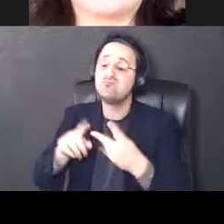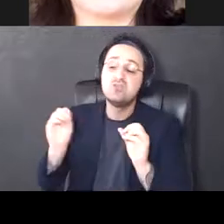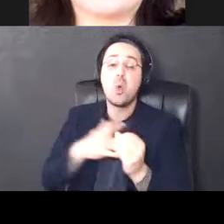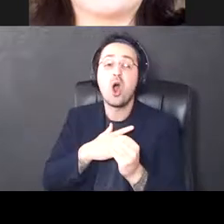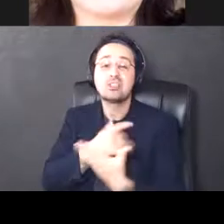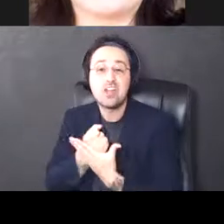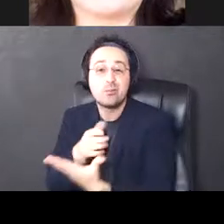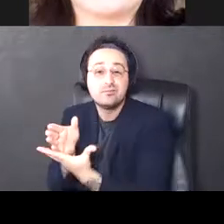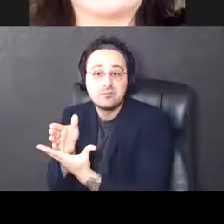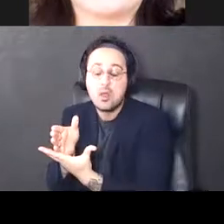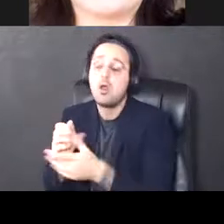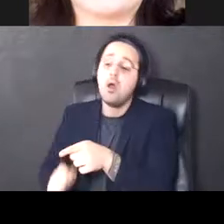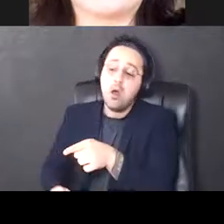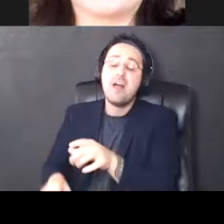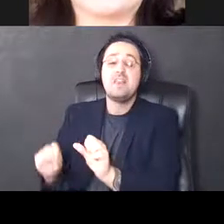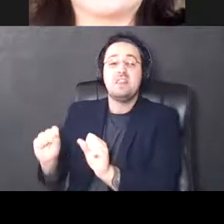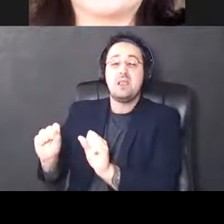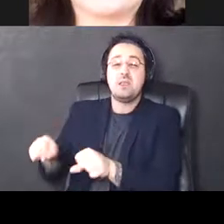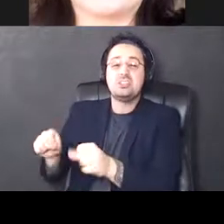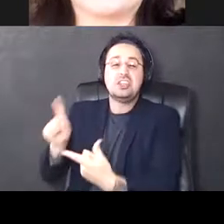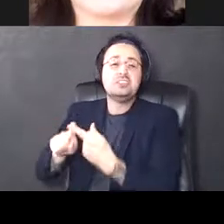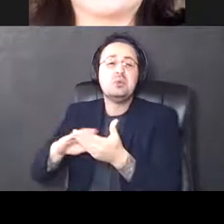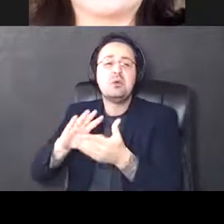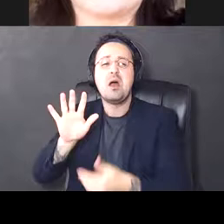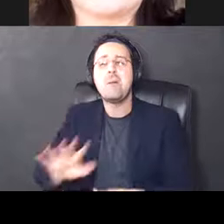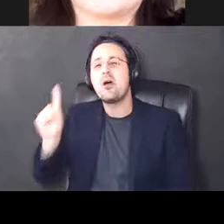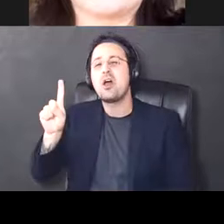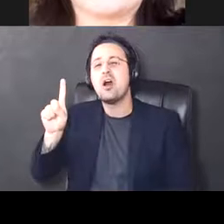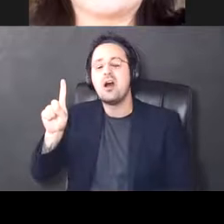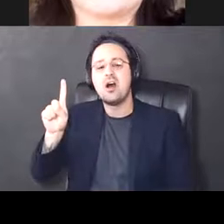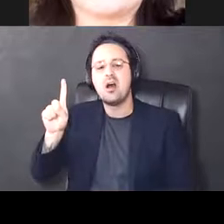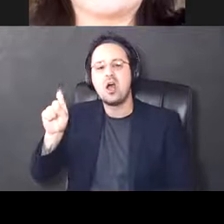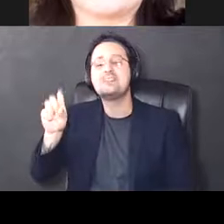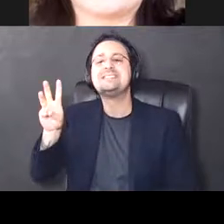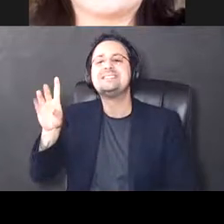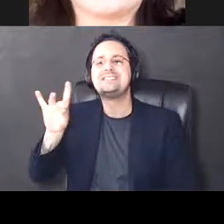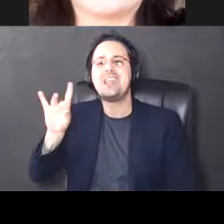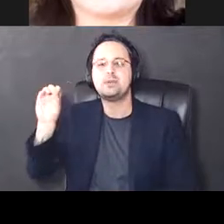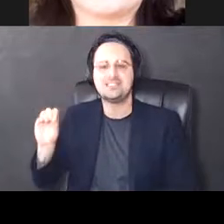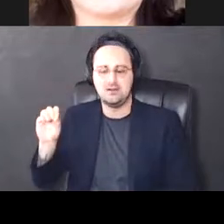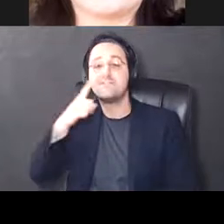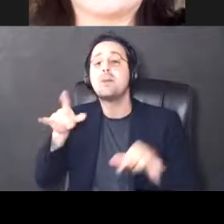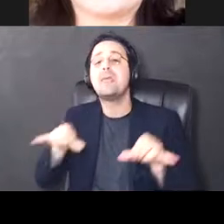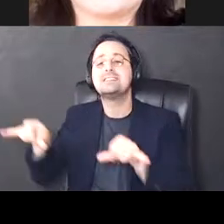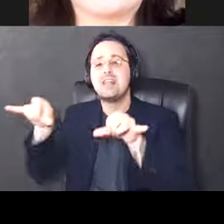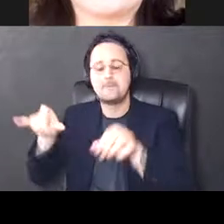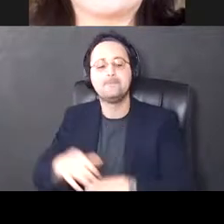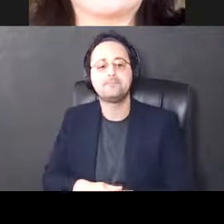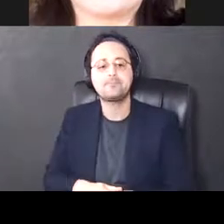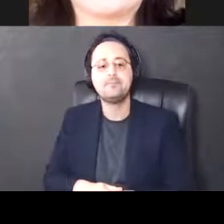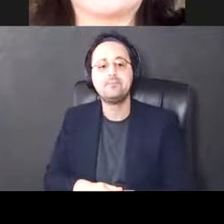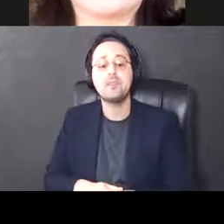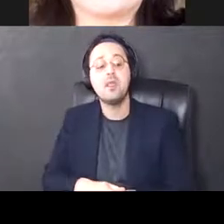We see that they potentiate to about 160% of the initial baseline amplitude. And when we do this